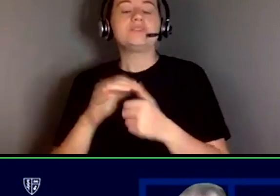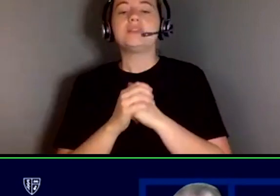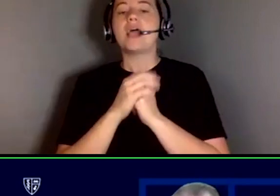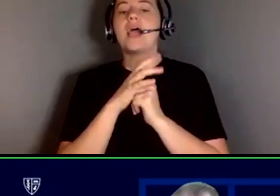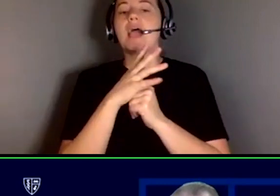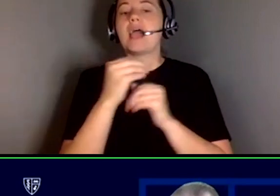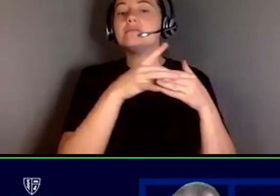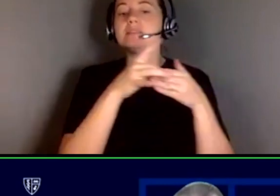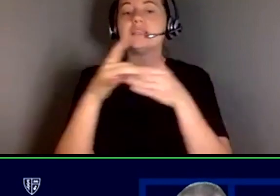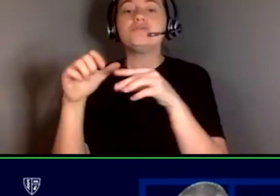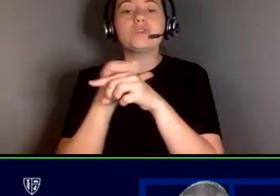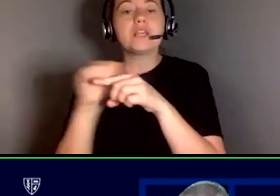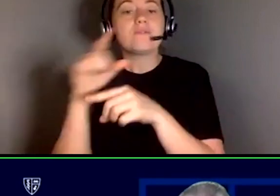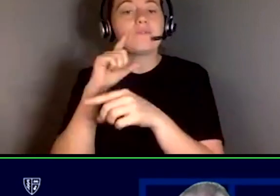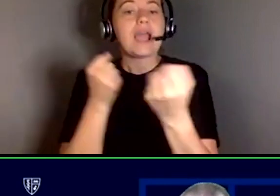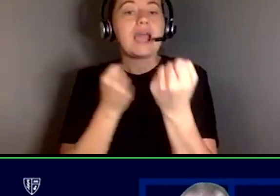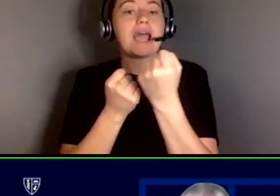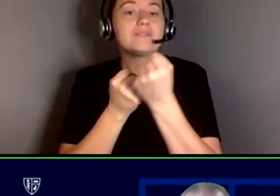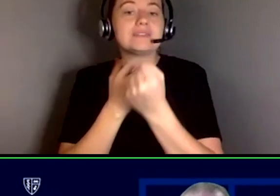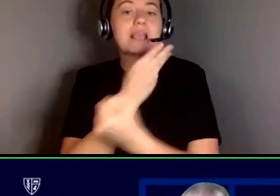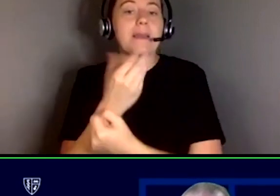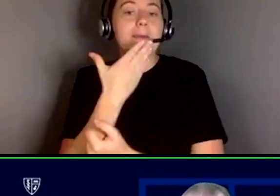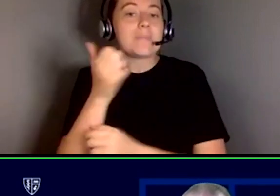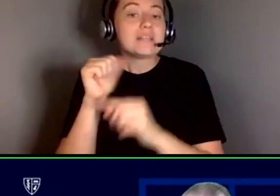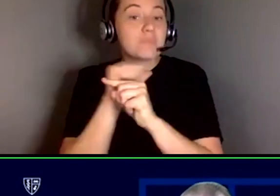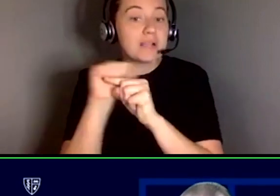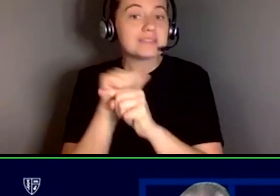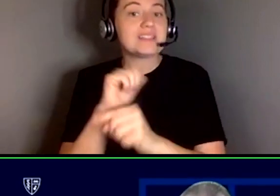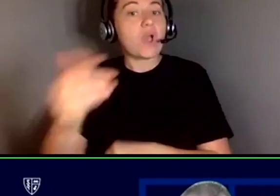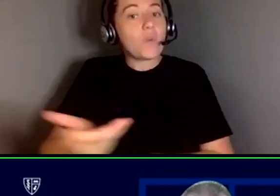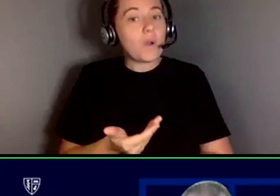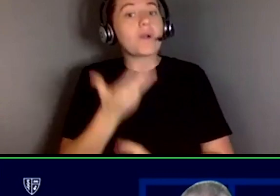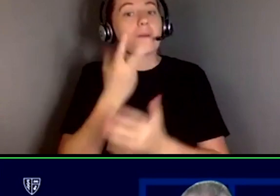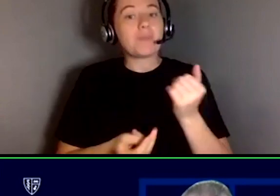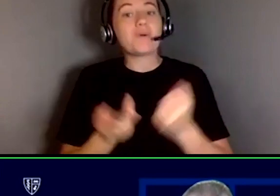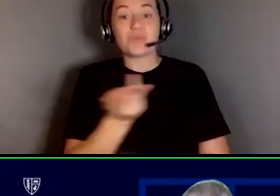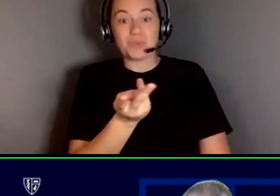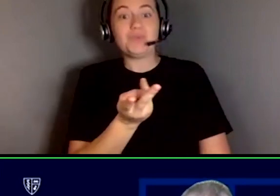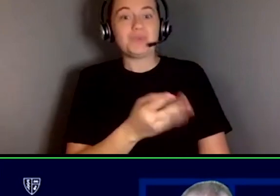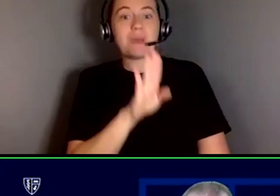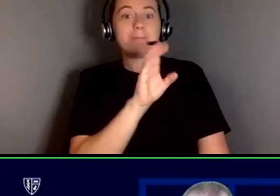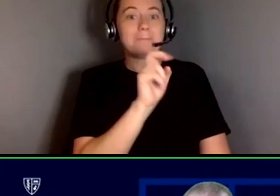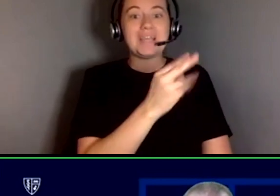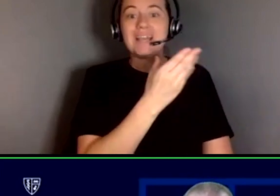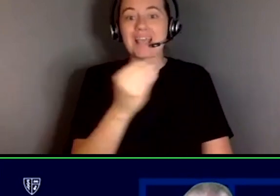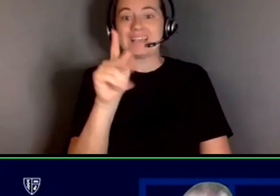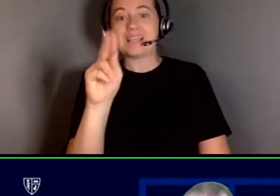on advocacy and best practices. So welcome to both Kim and Ben today.